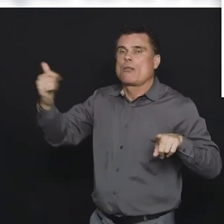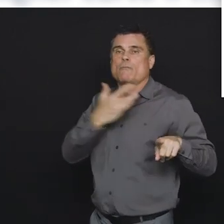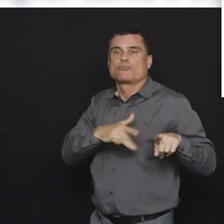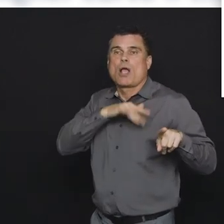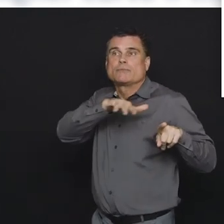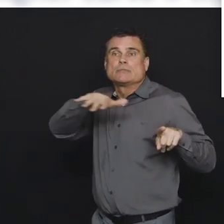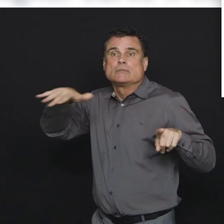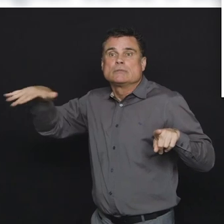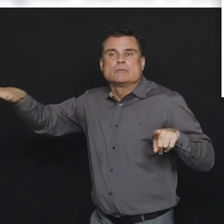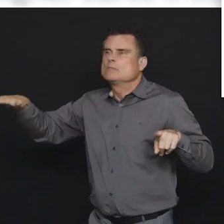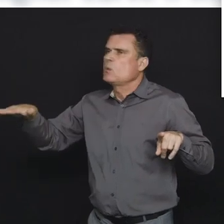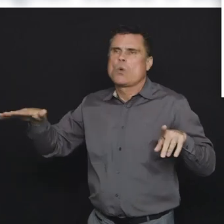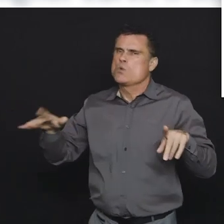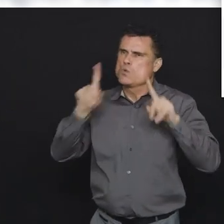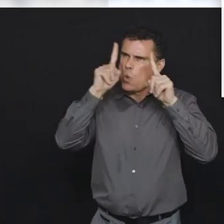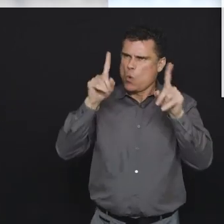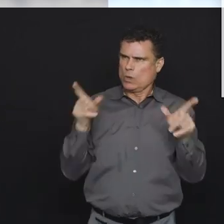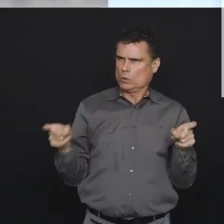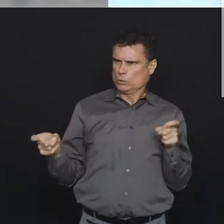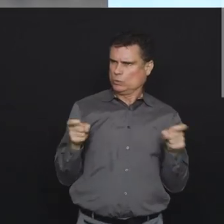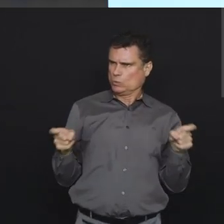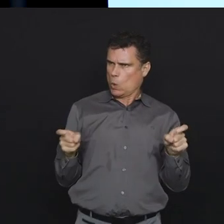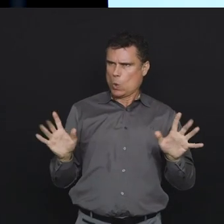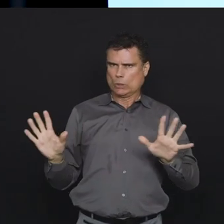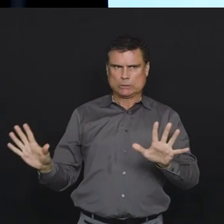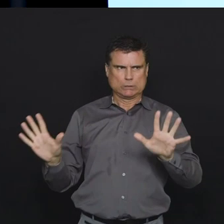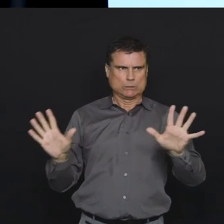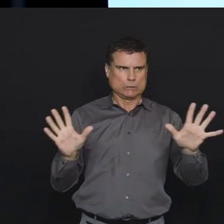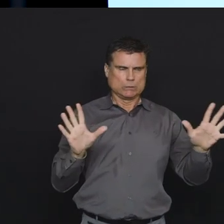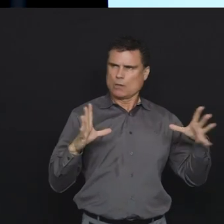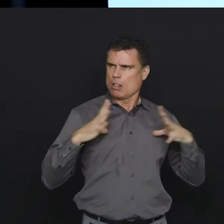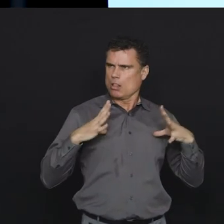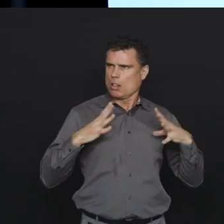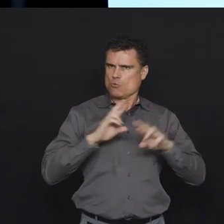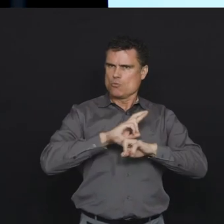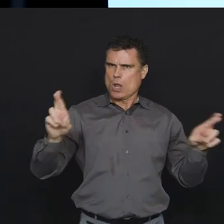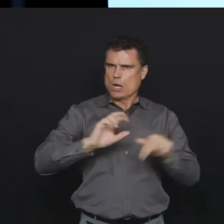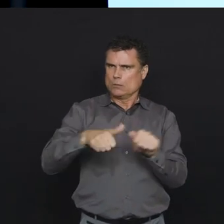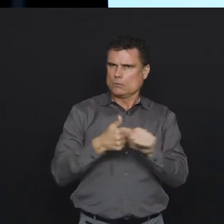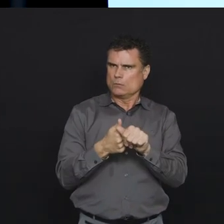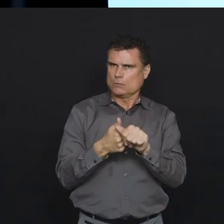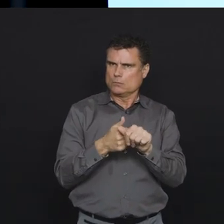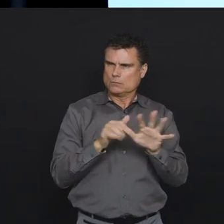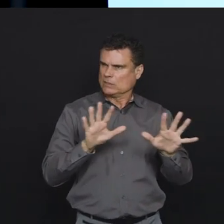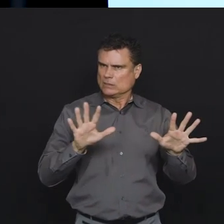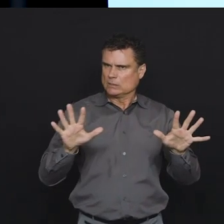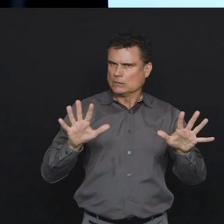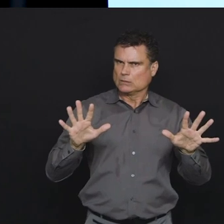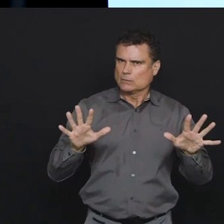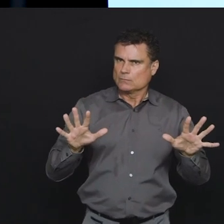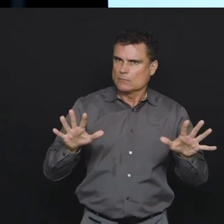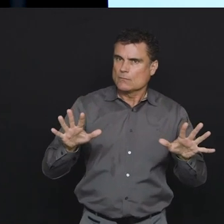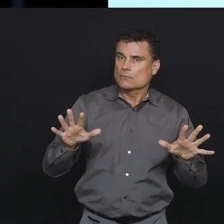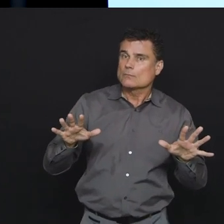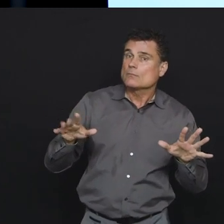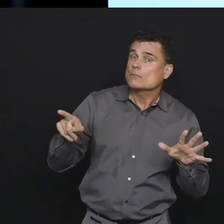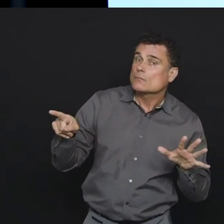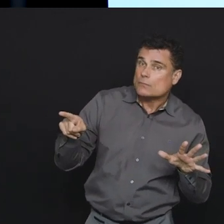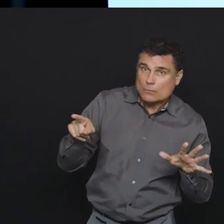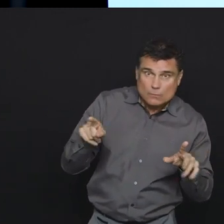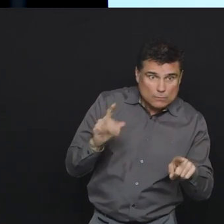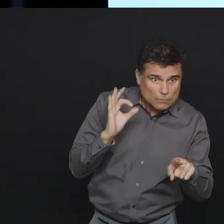patients needing access to acute and critical care. So as we create new and other options, our intention will be to continue